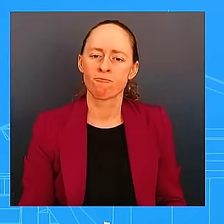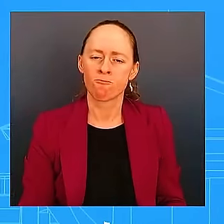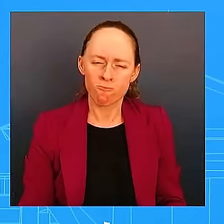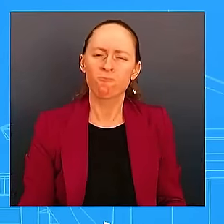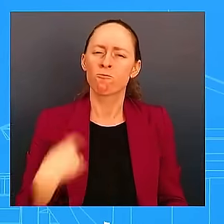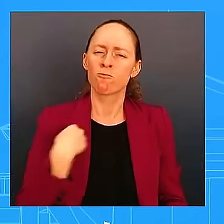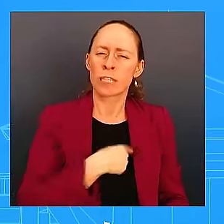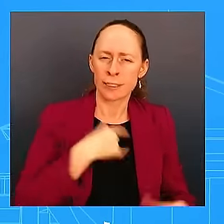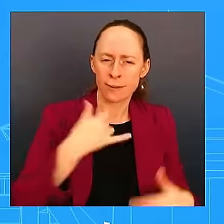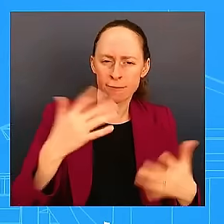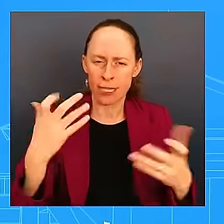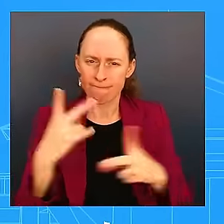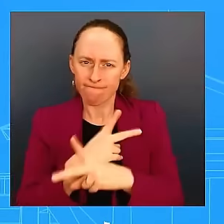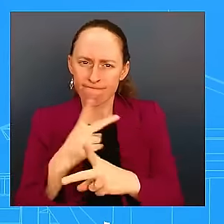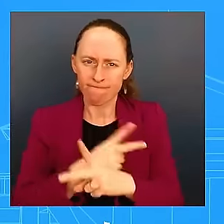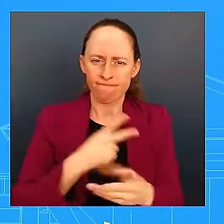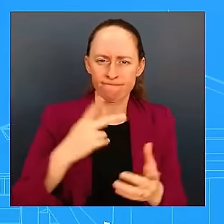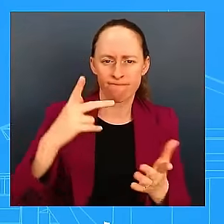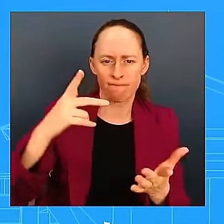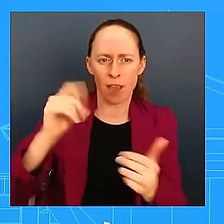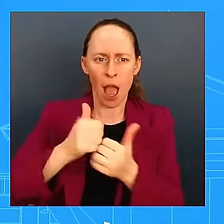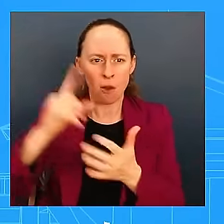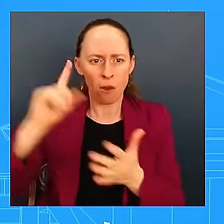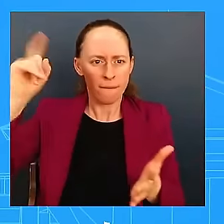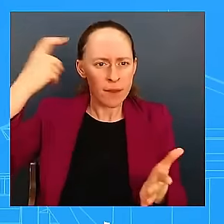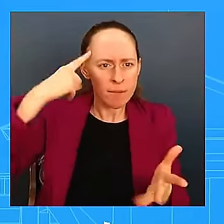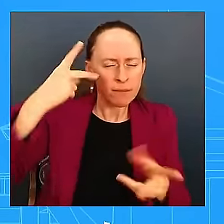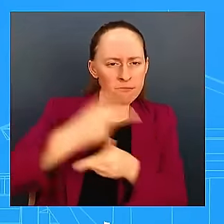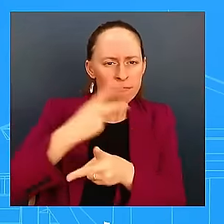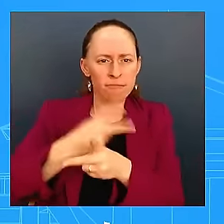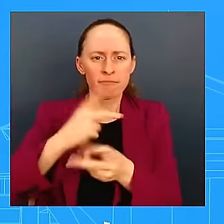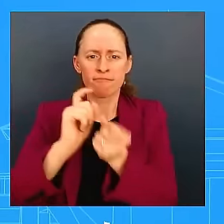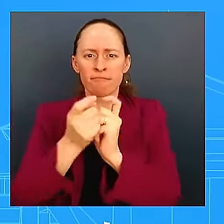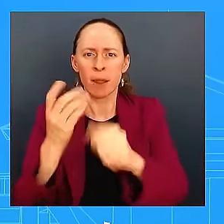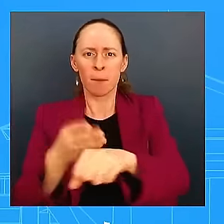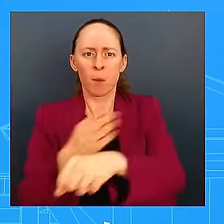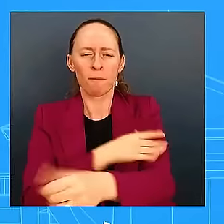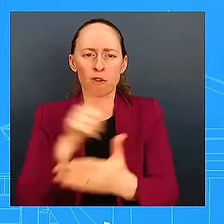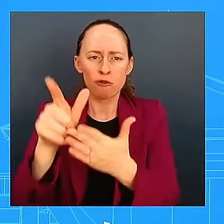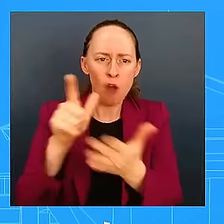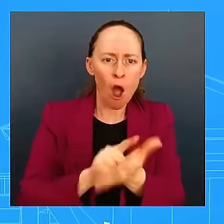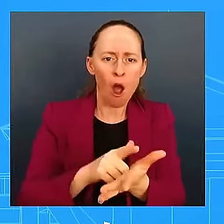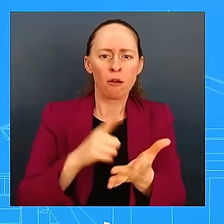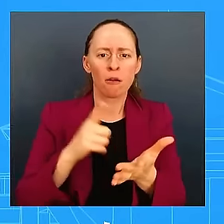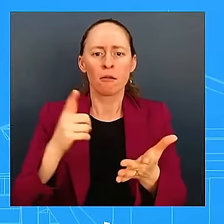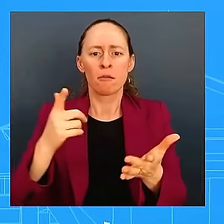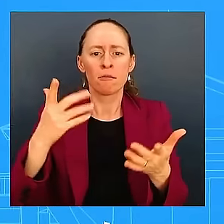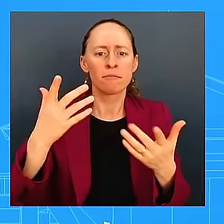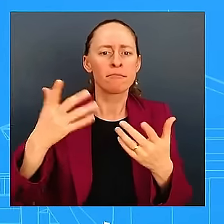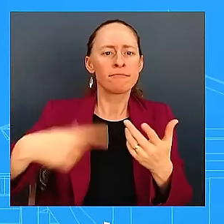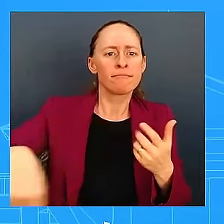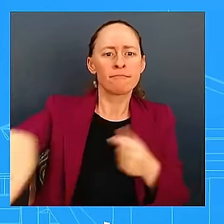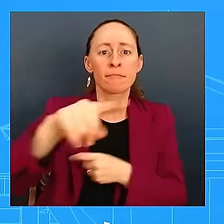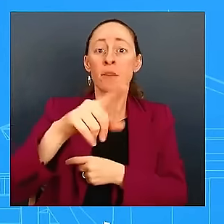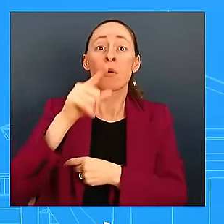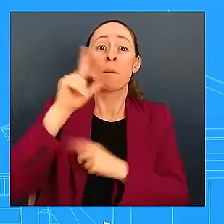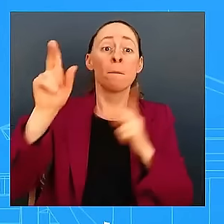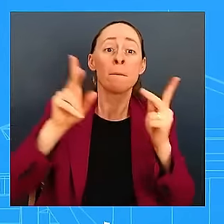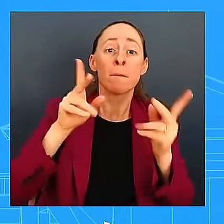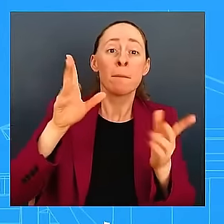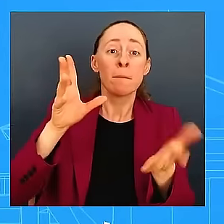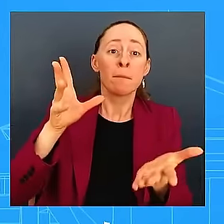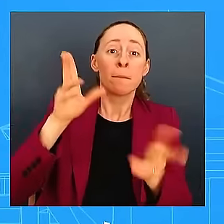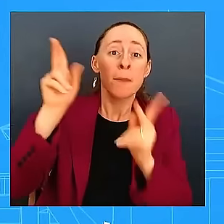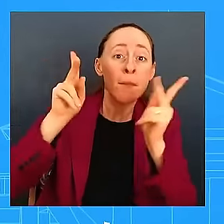improving the background check system. The Biden-Harris Administration will continue to do everything it can to put